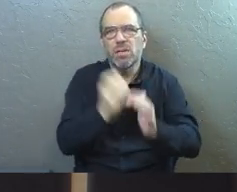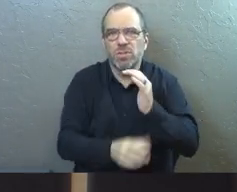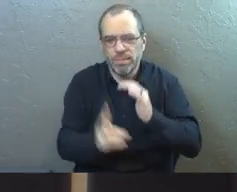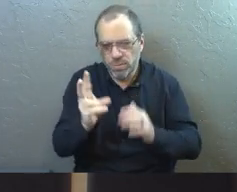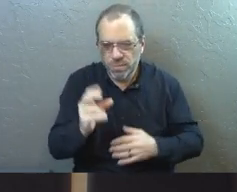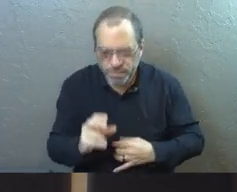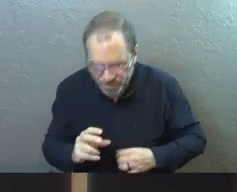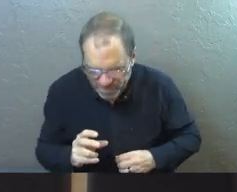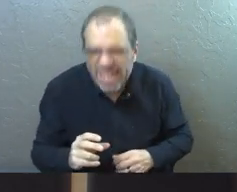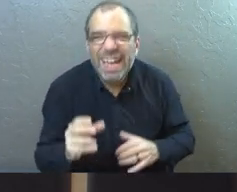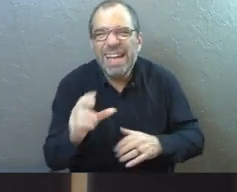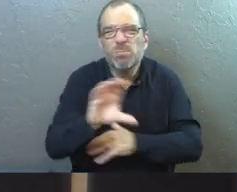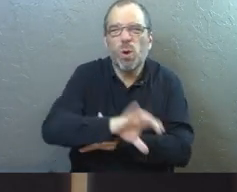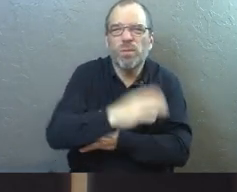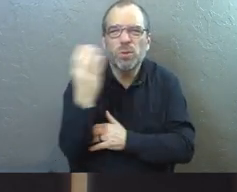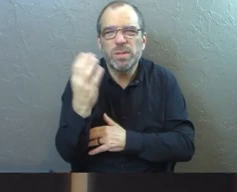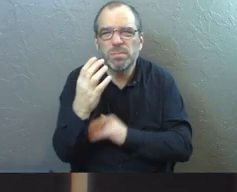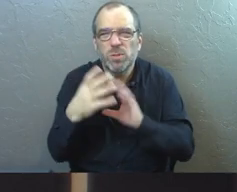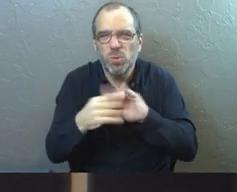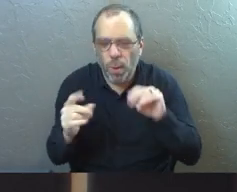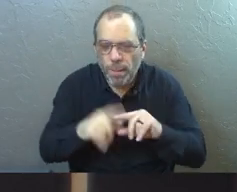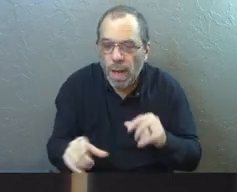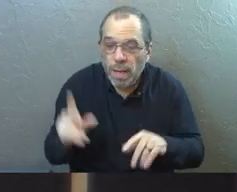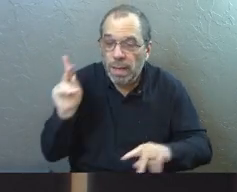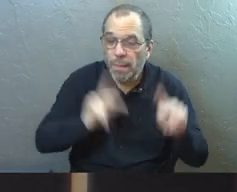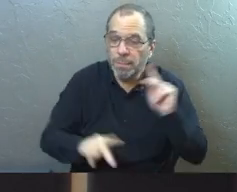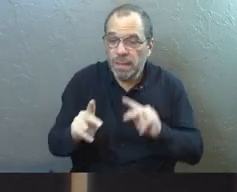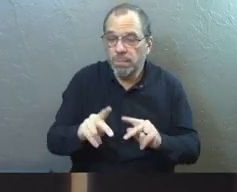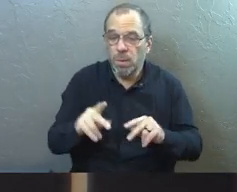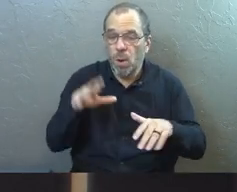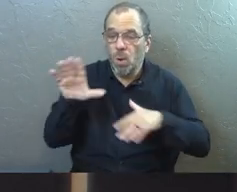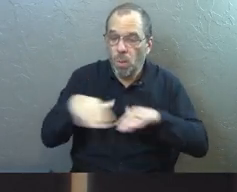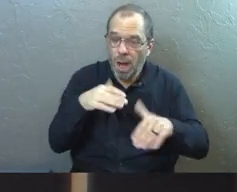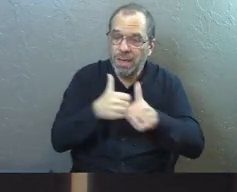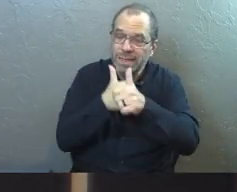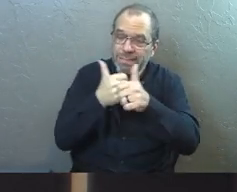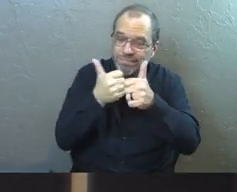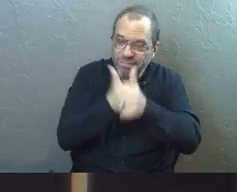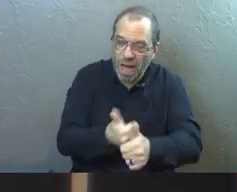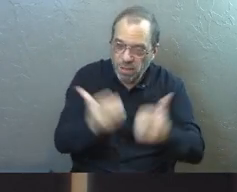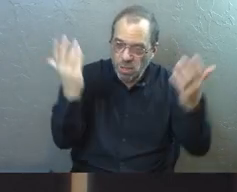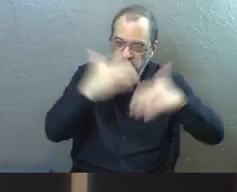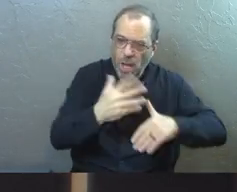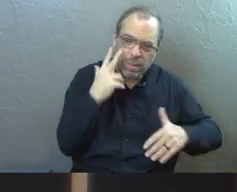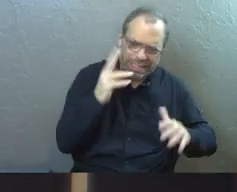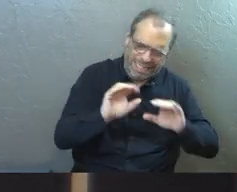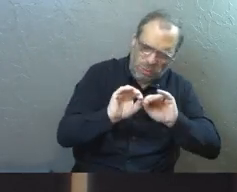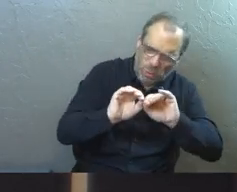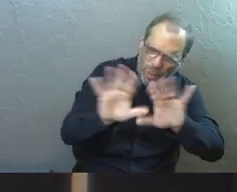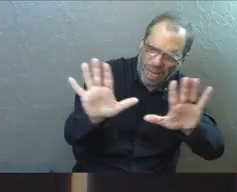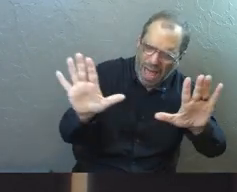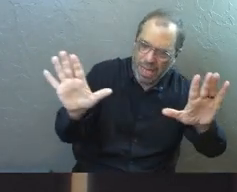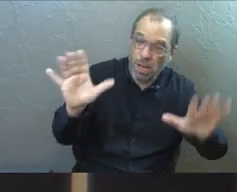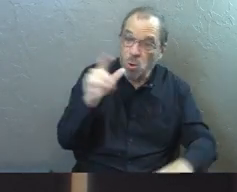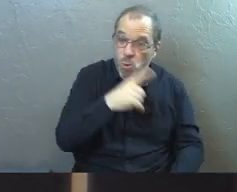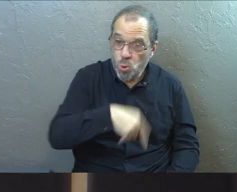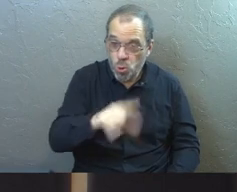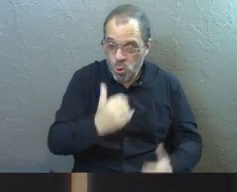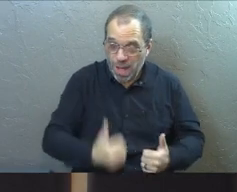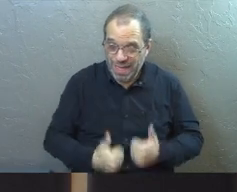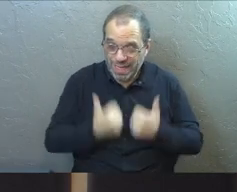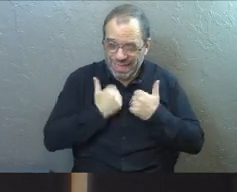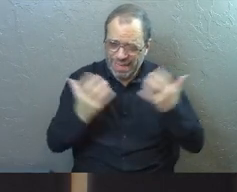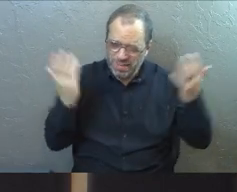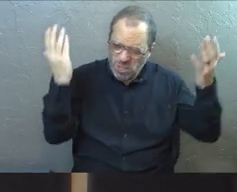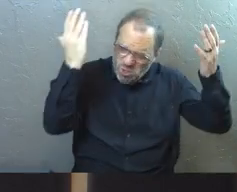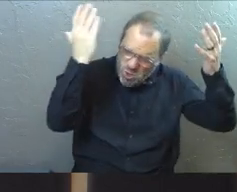but we're going to read it because it's got some good points for us. The people who walk in darkness will see a great light. For those who live in a